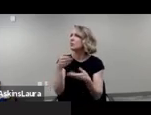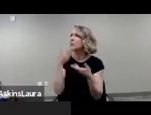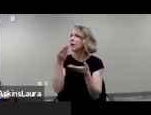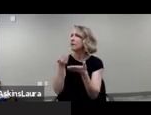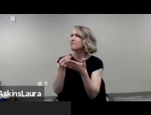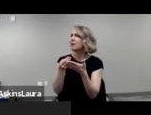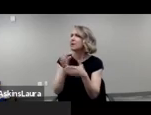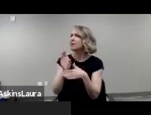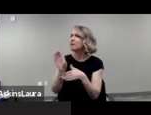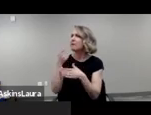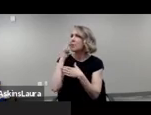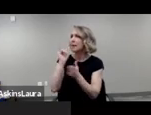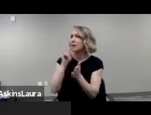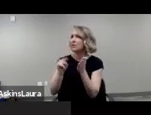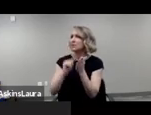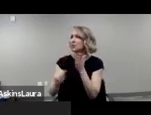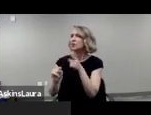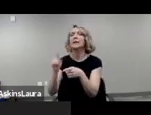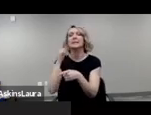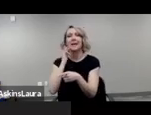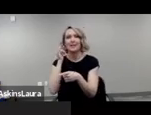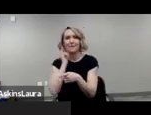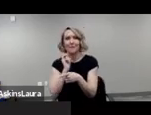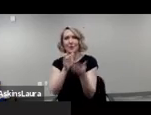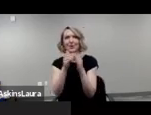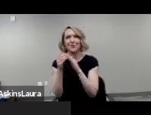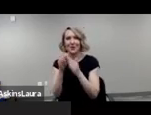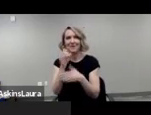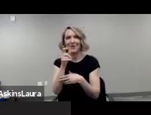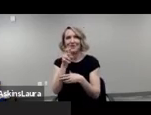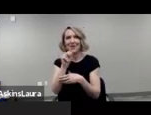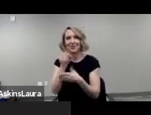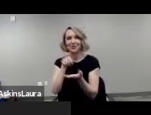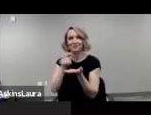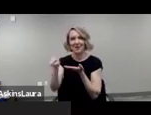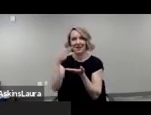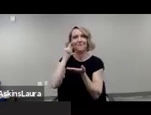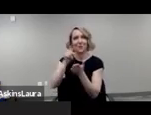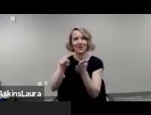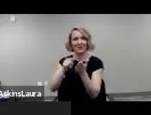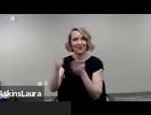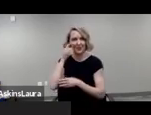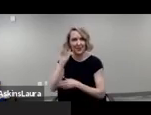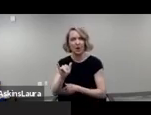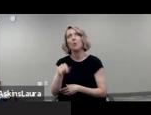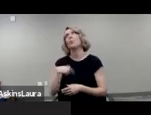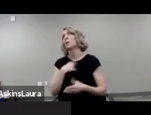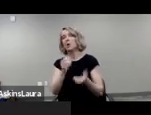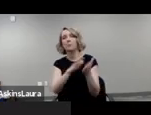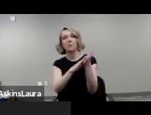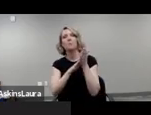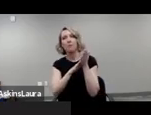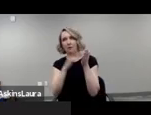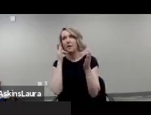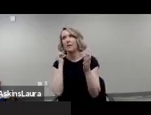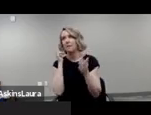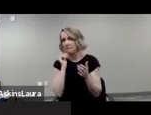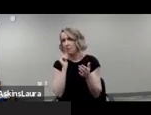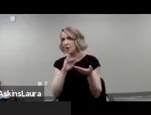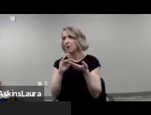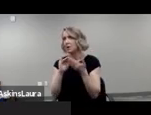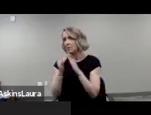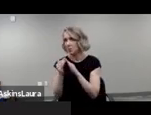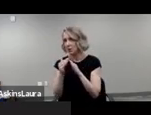and um yeah california community foundation okay so we want to applaud california community foundation and we would encourage